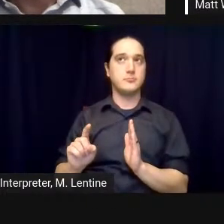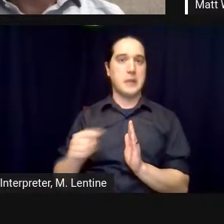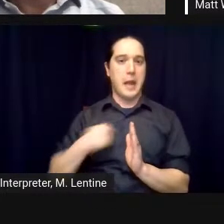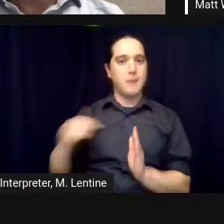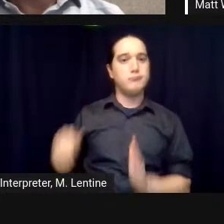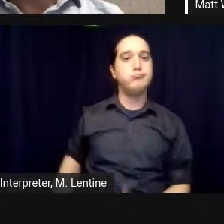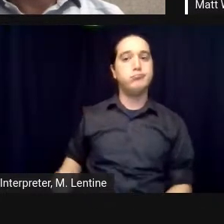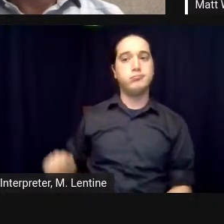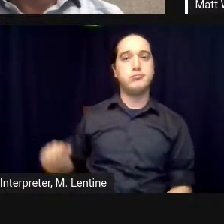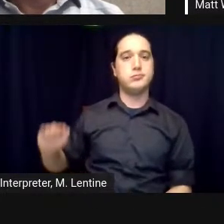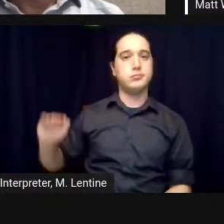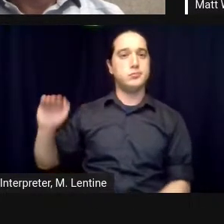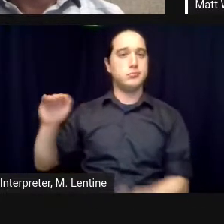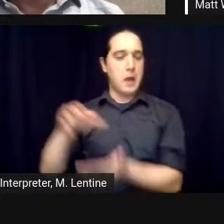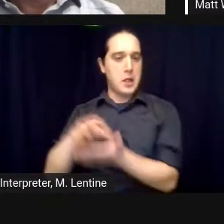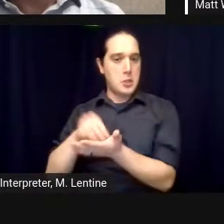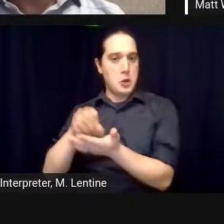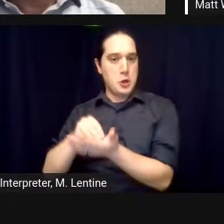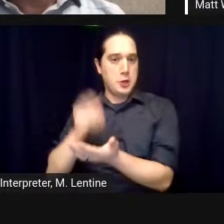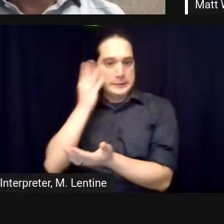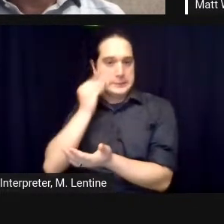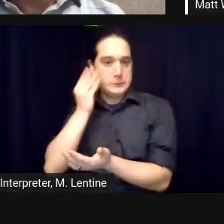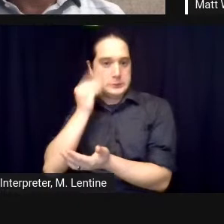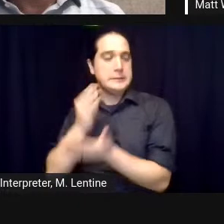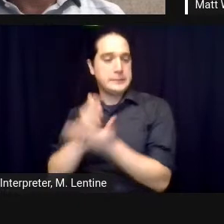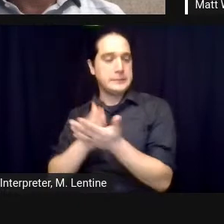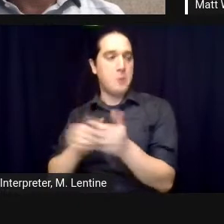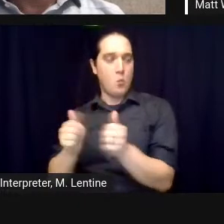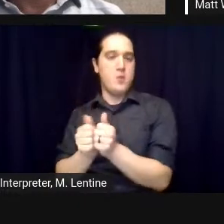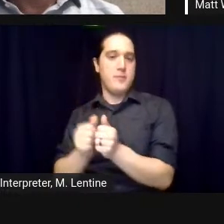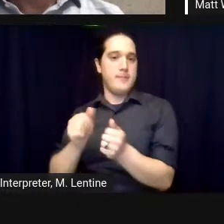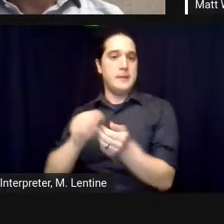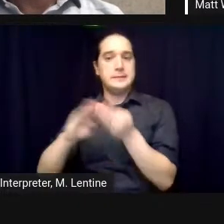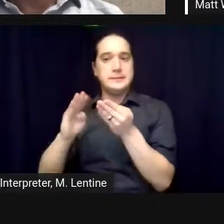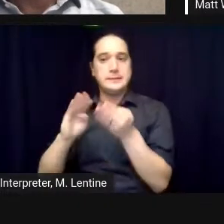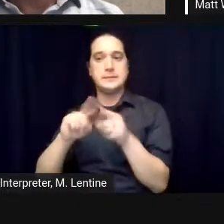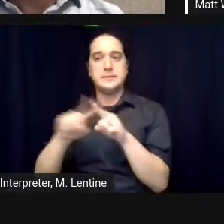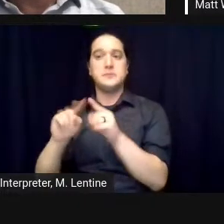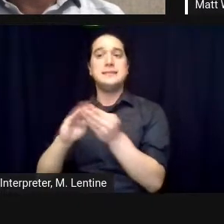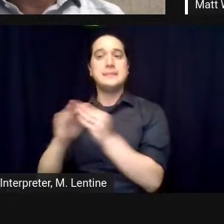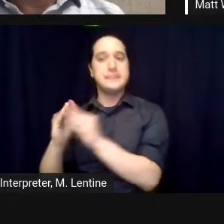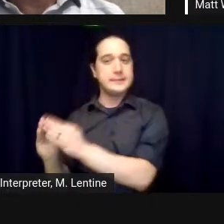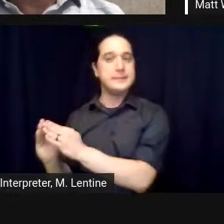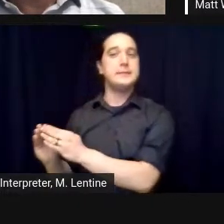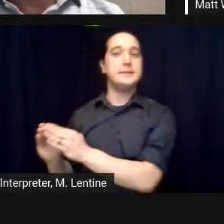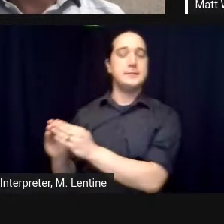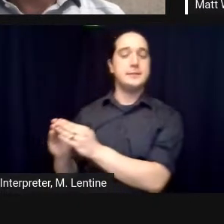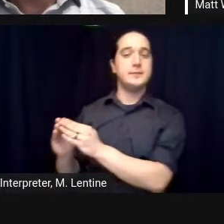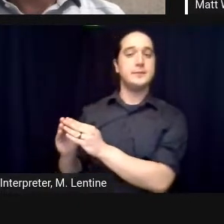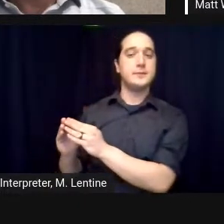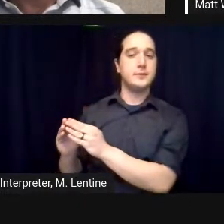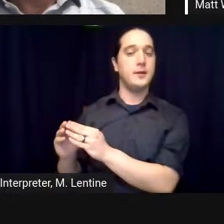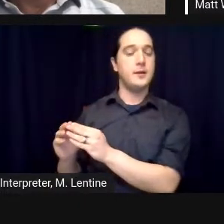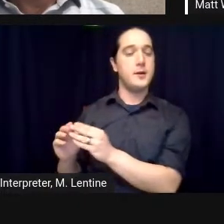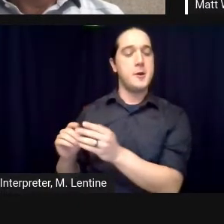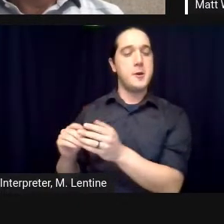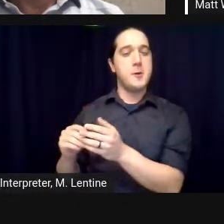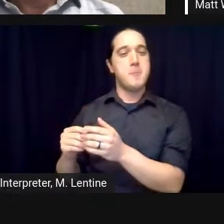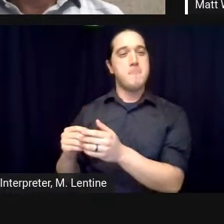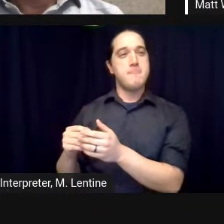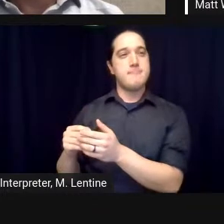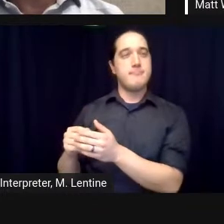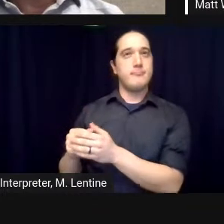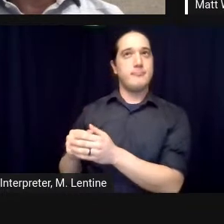domestic animal manure and there was a racetrack that i used to rent dump trucks and i used to bring